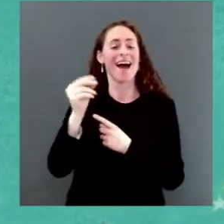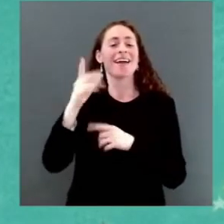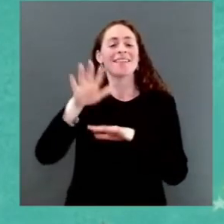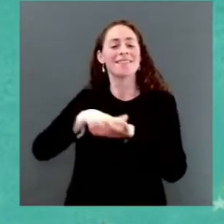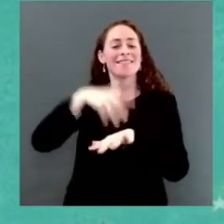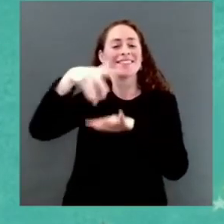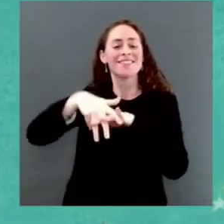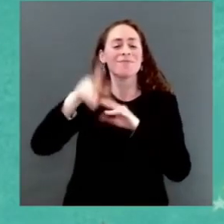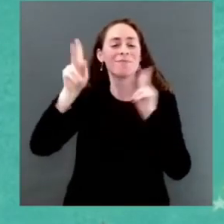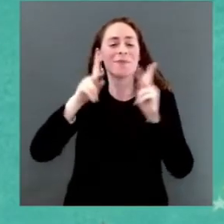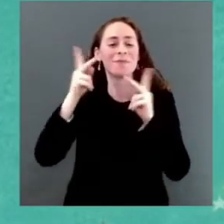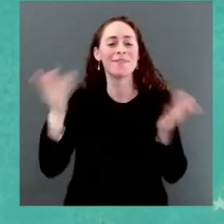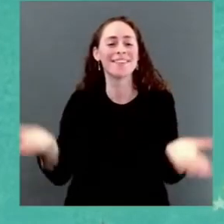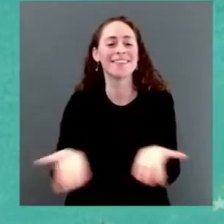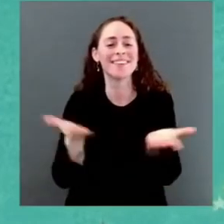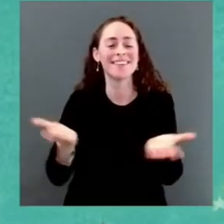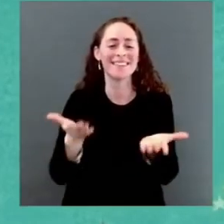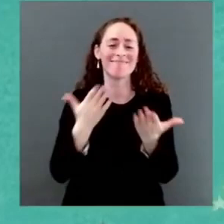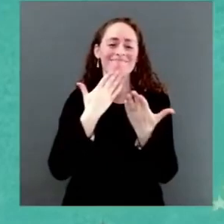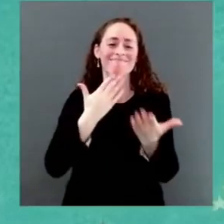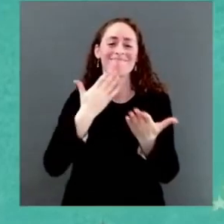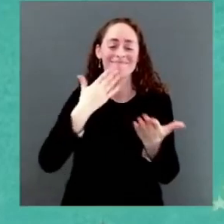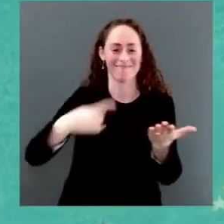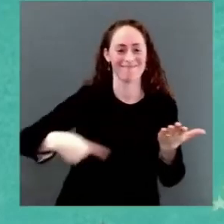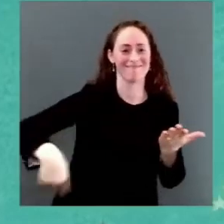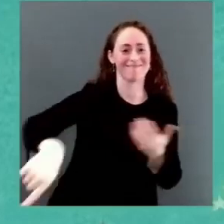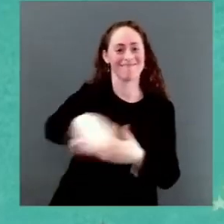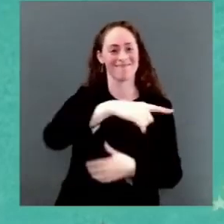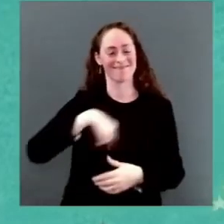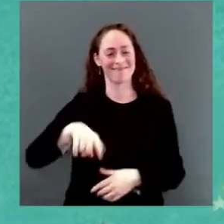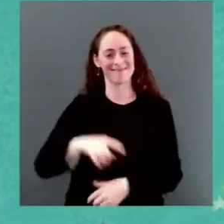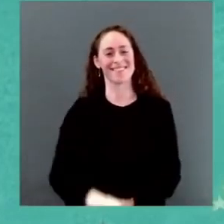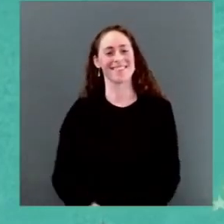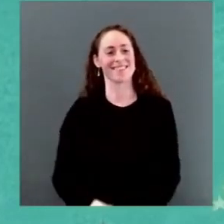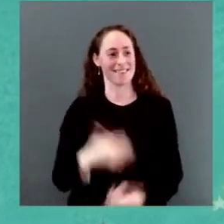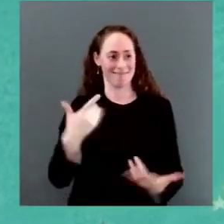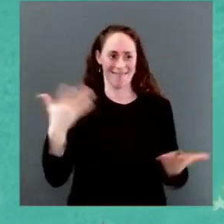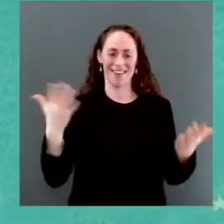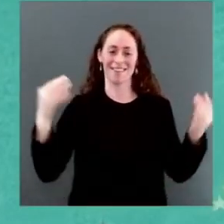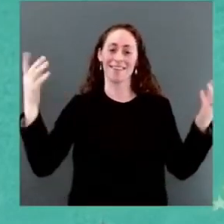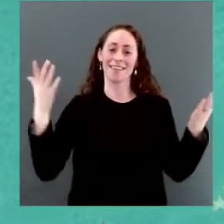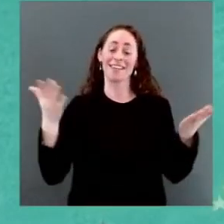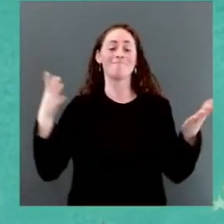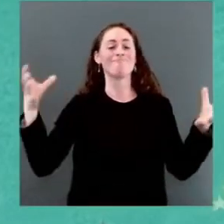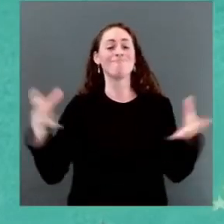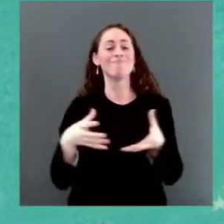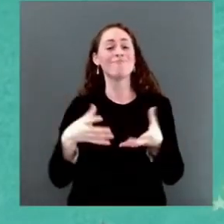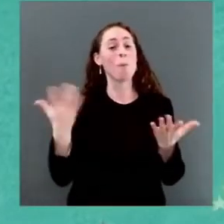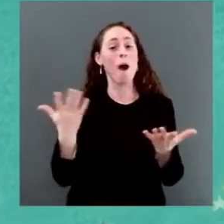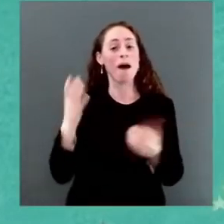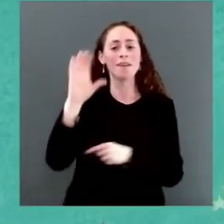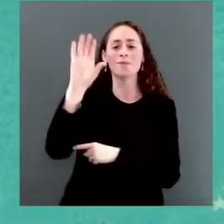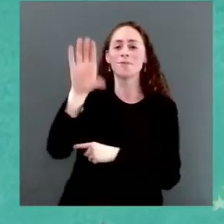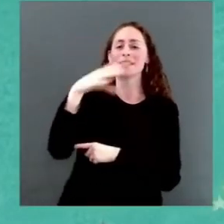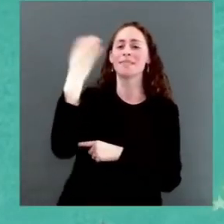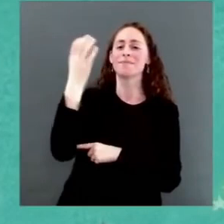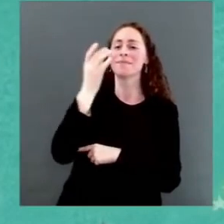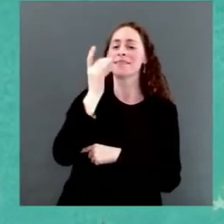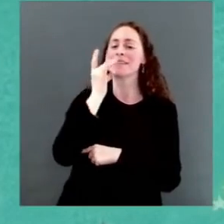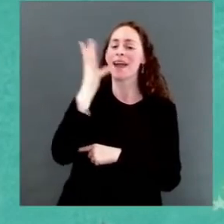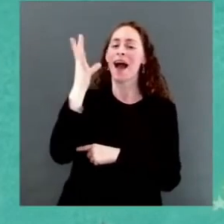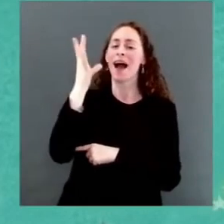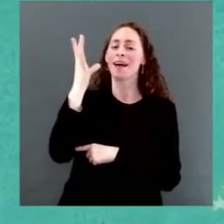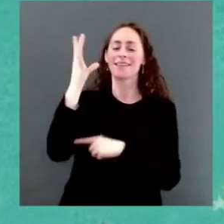In 1923, a letter from students to the White House inspired the first tree lighting. Today, hundreds of